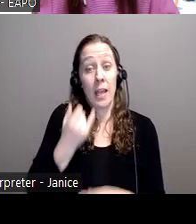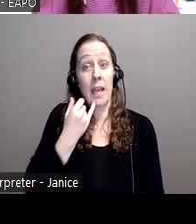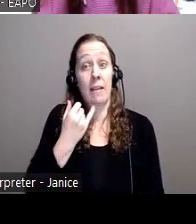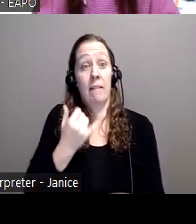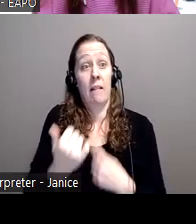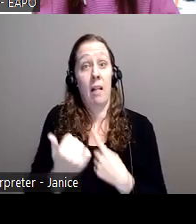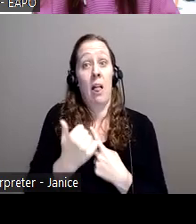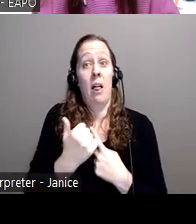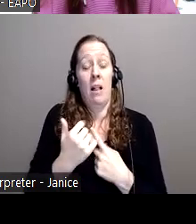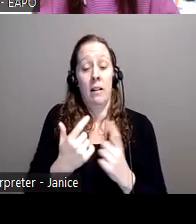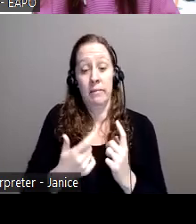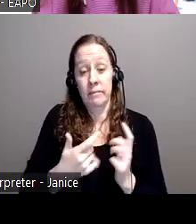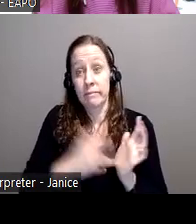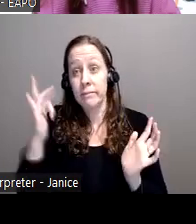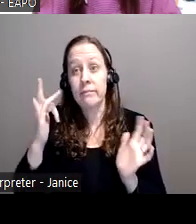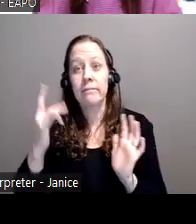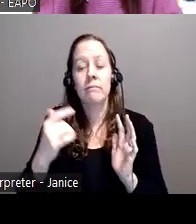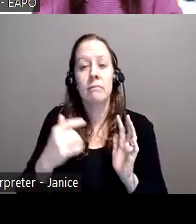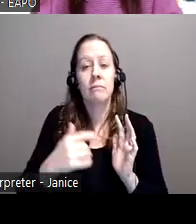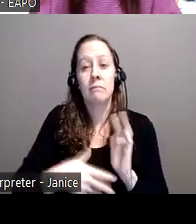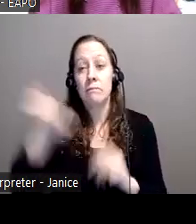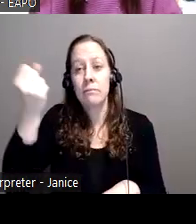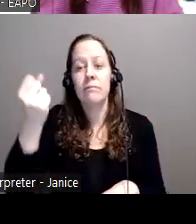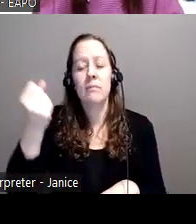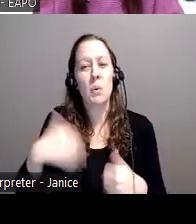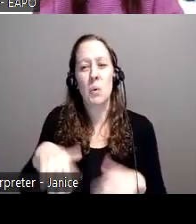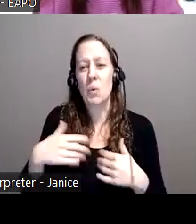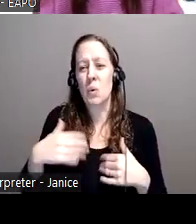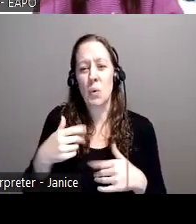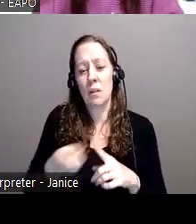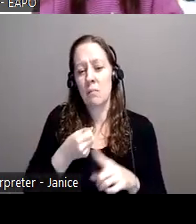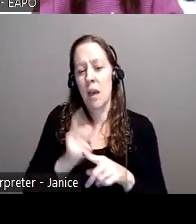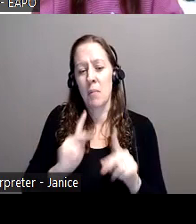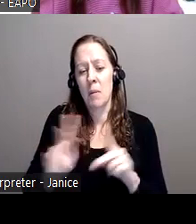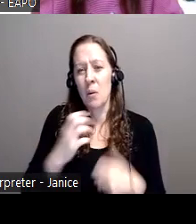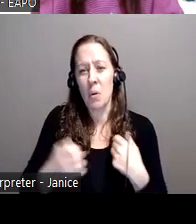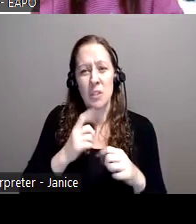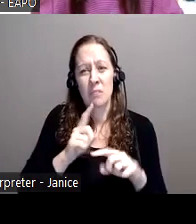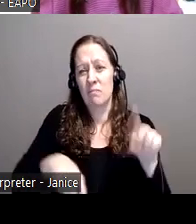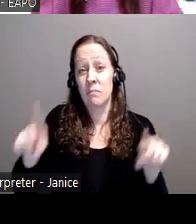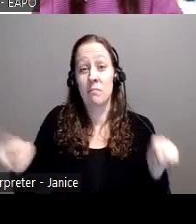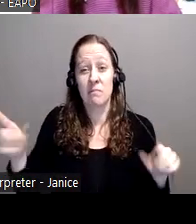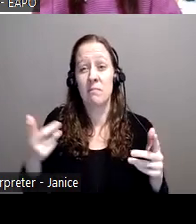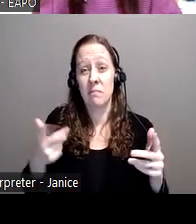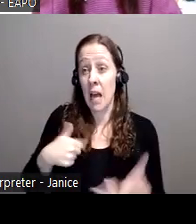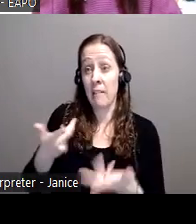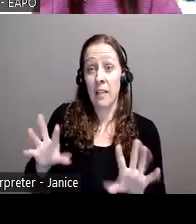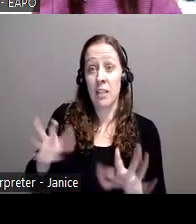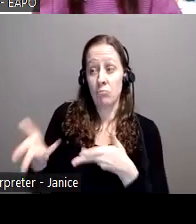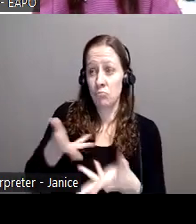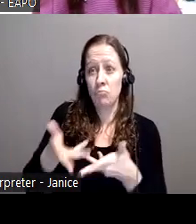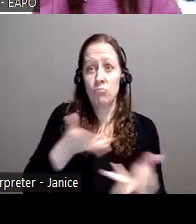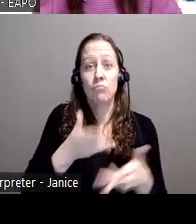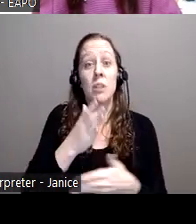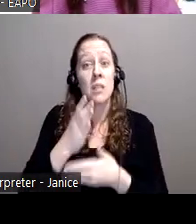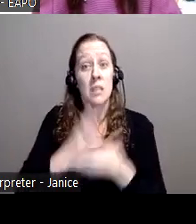Um, you know, I've dealt with people where they were, um, um, in a, you know, people, some people might